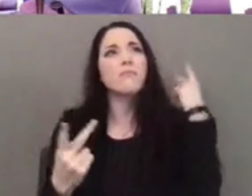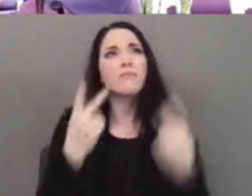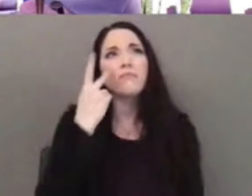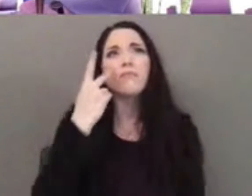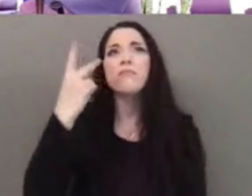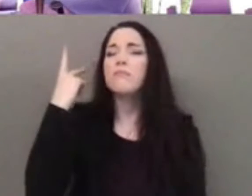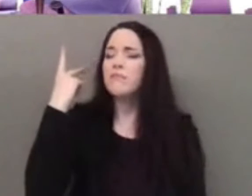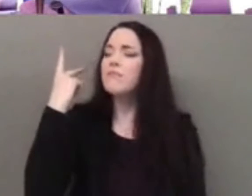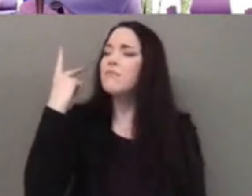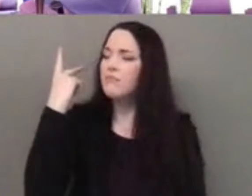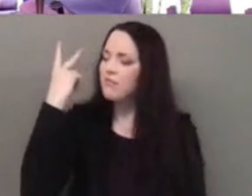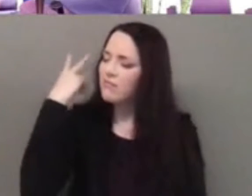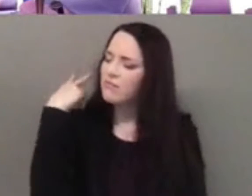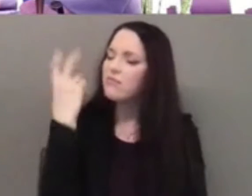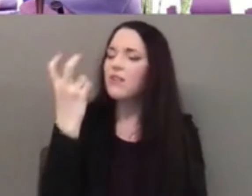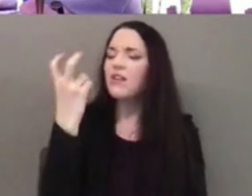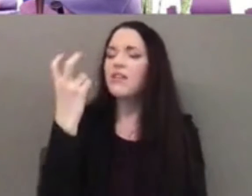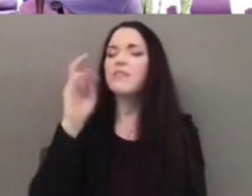Stanley.